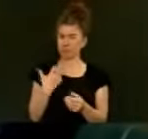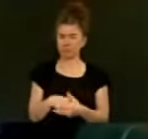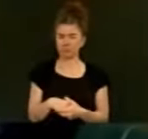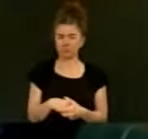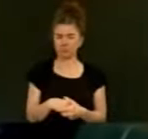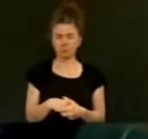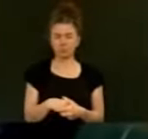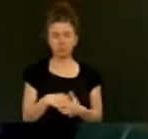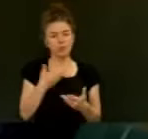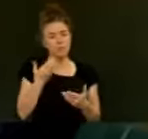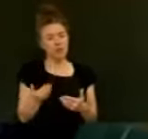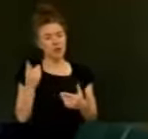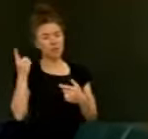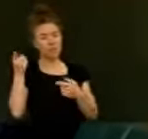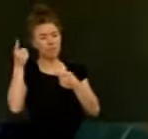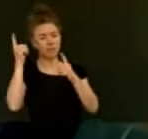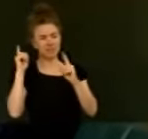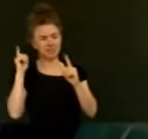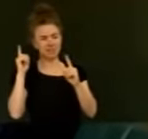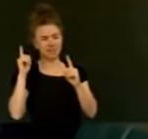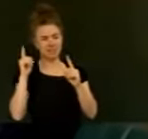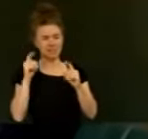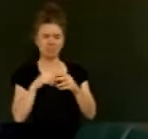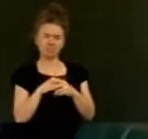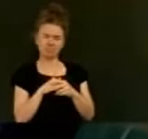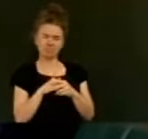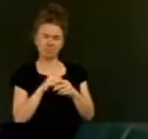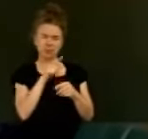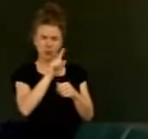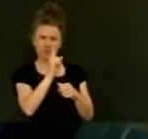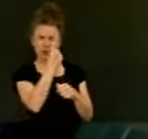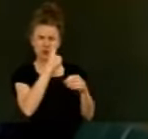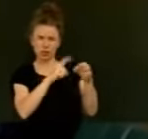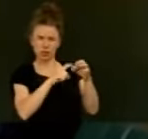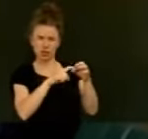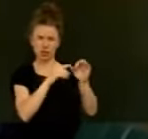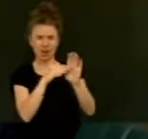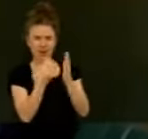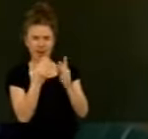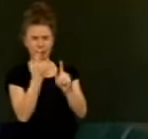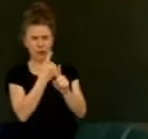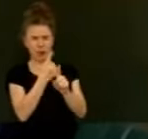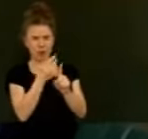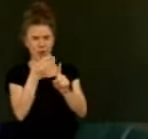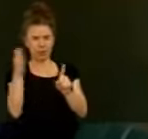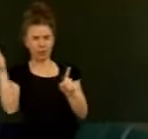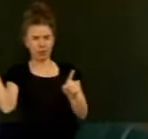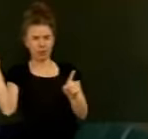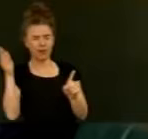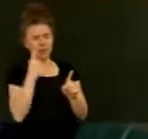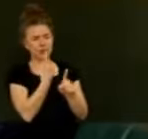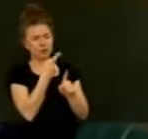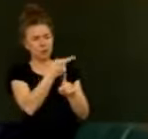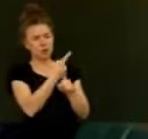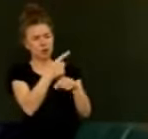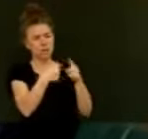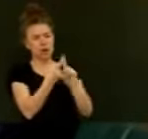On behalf of the Minister, it's getting a long way away from the primary question, which dealt with response times and